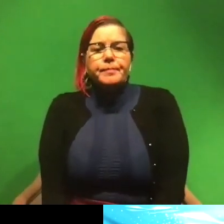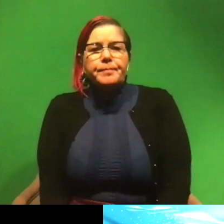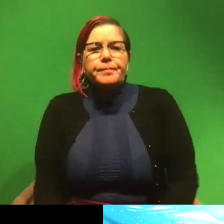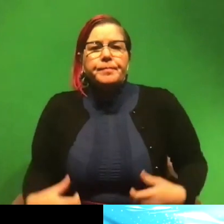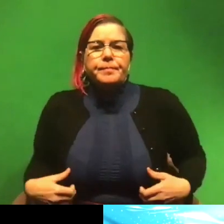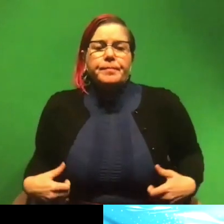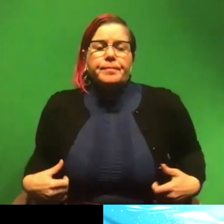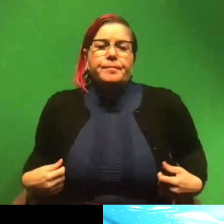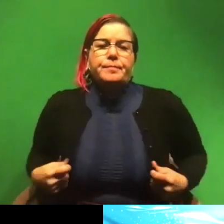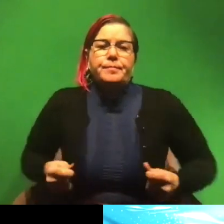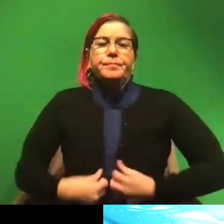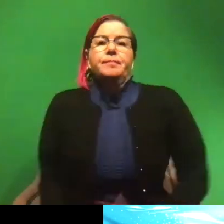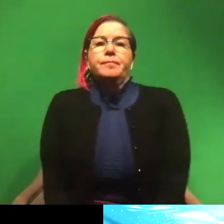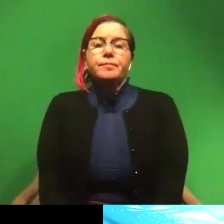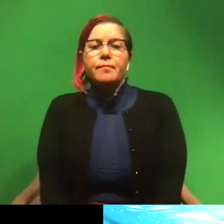Um,